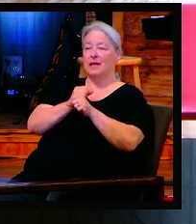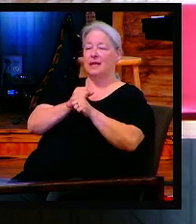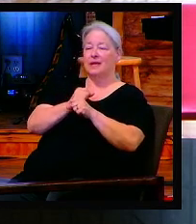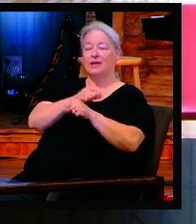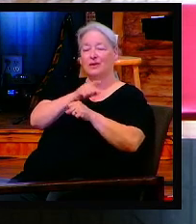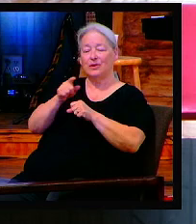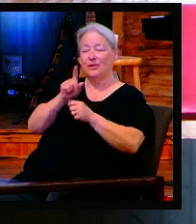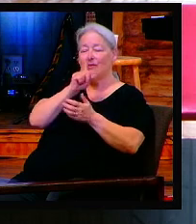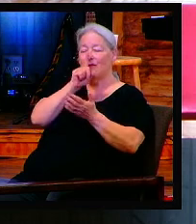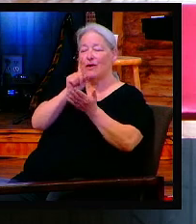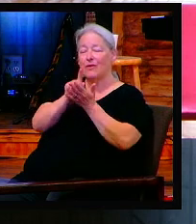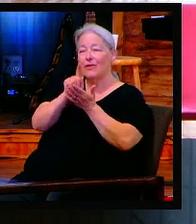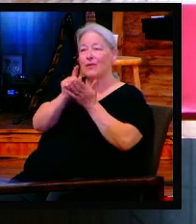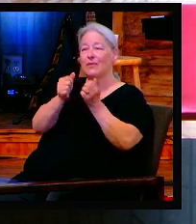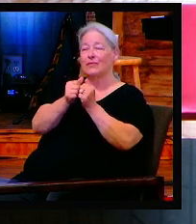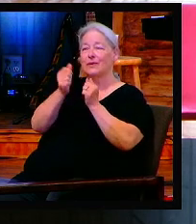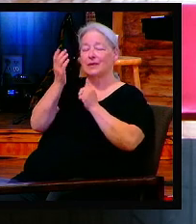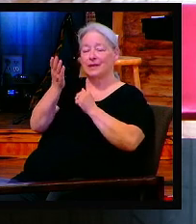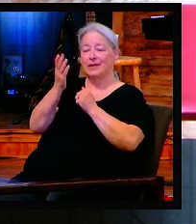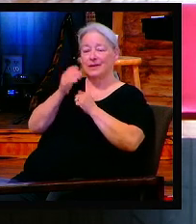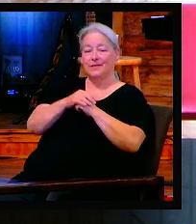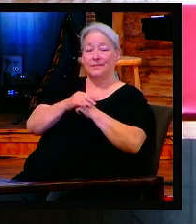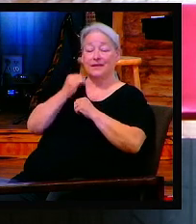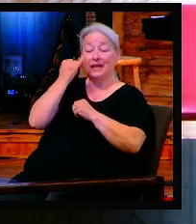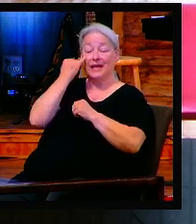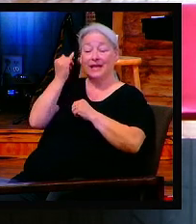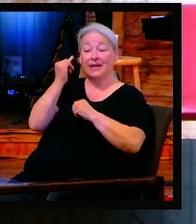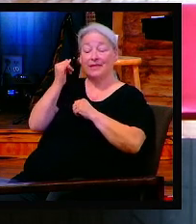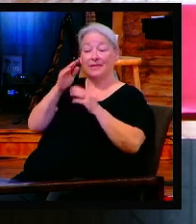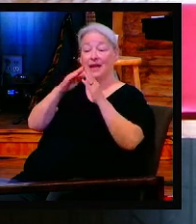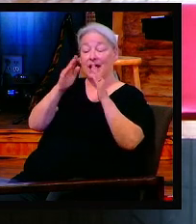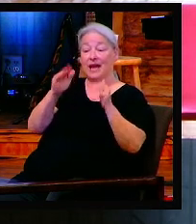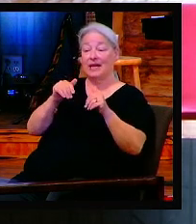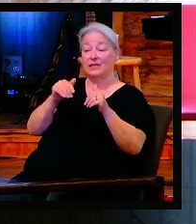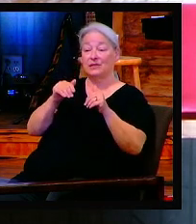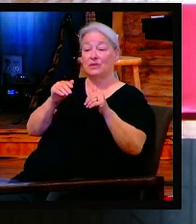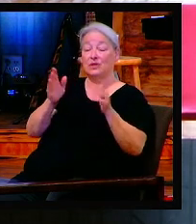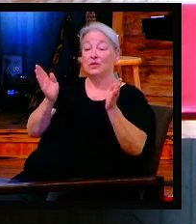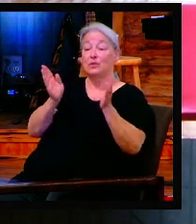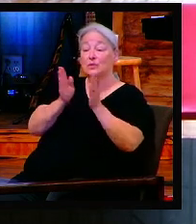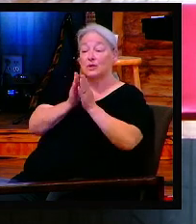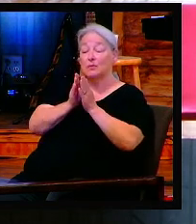love it. Verse four. And if the household is too small for the lamb, everybody say lamb.